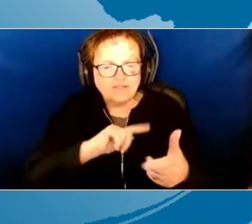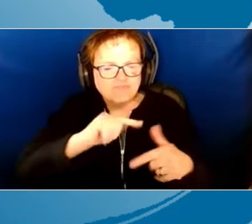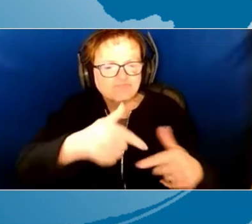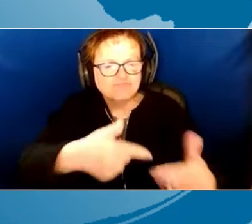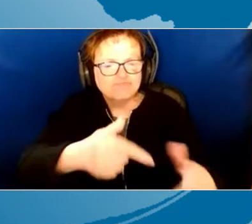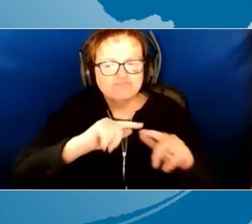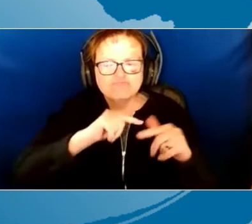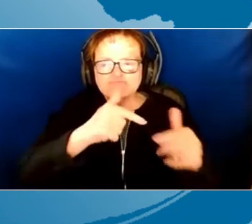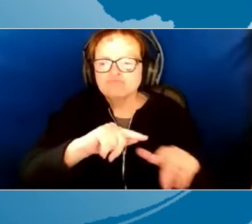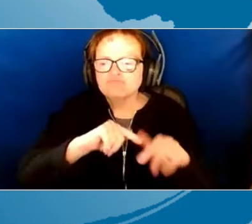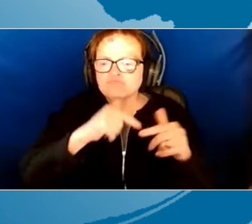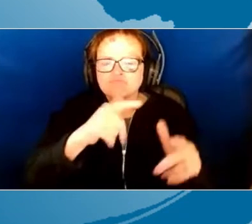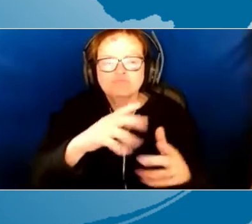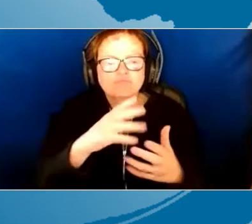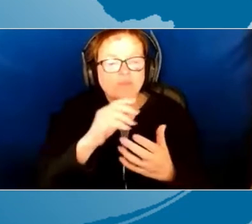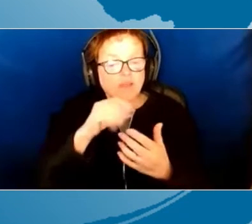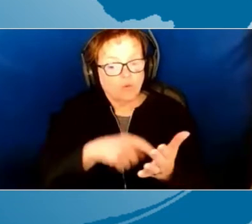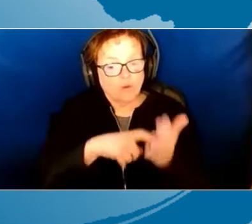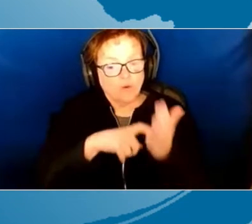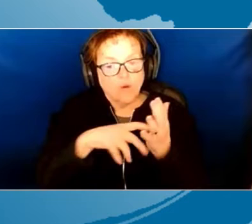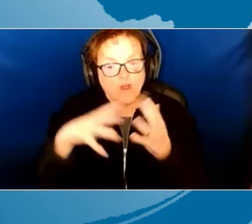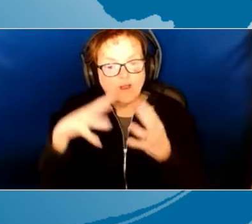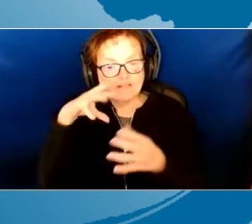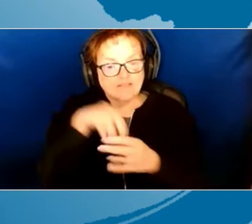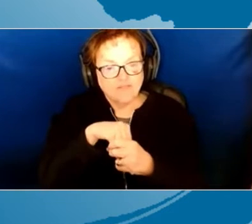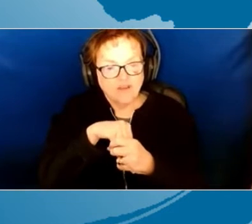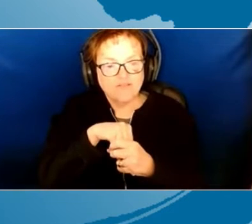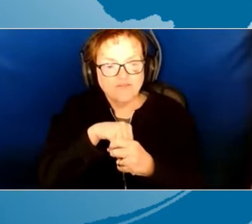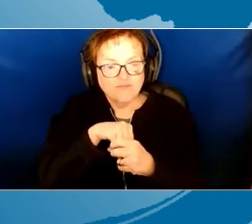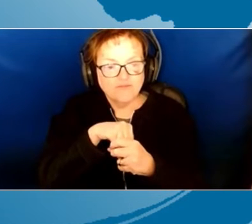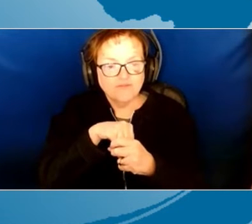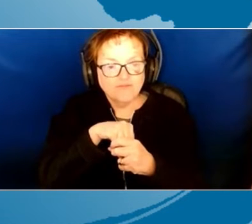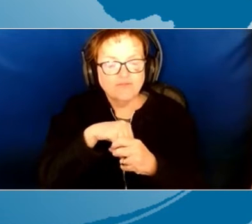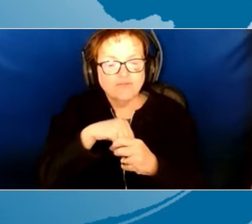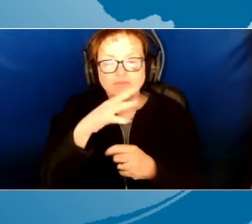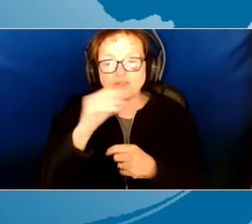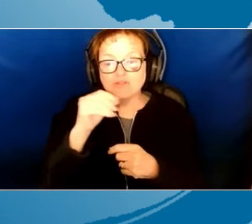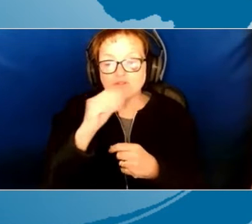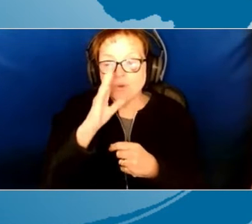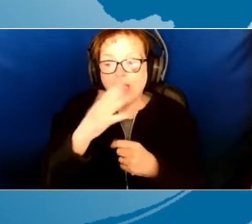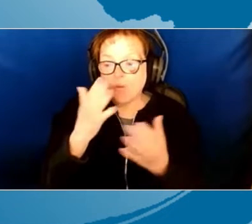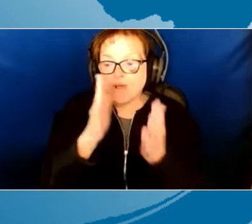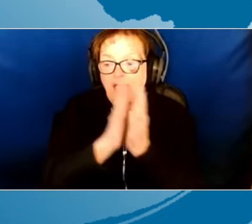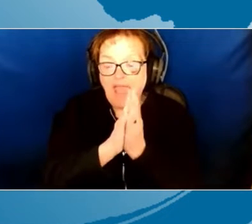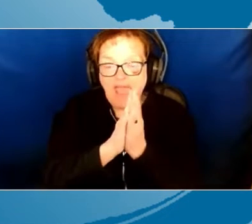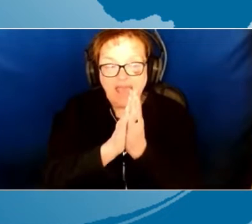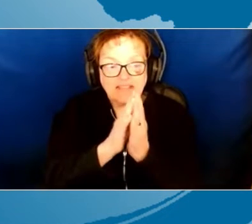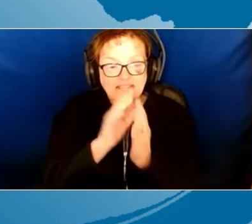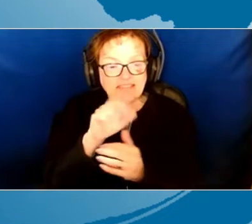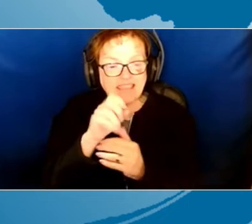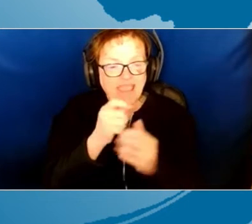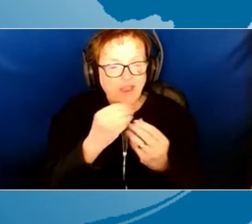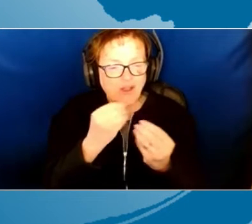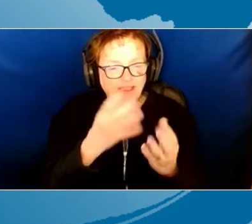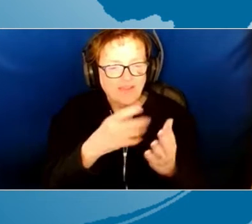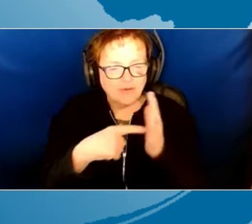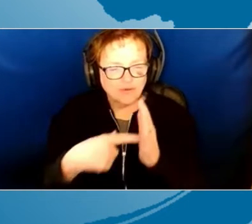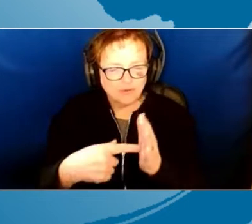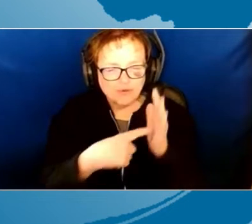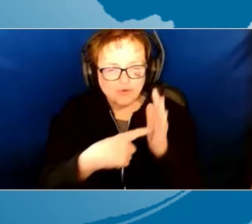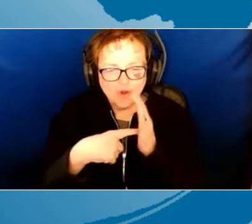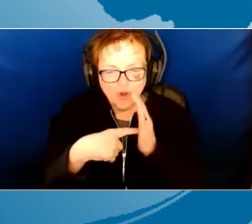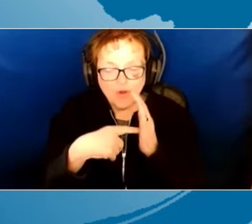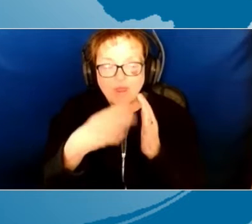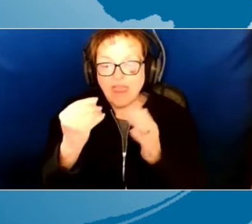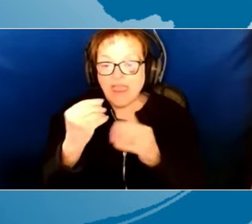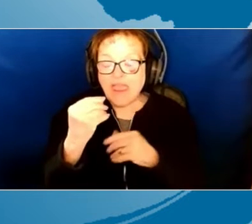Coaching requires participation. And so I'm going to ask the caregiver to show me. And that gives me the opportunity to